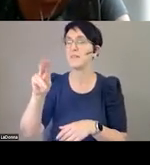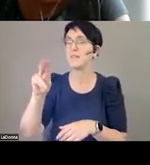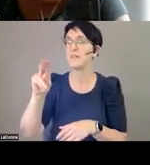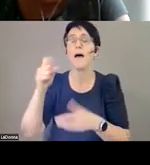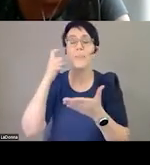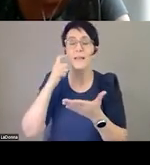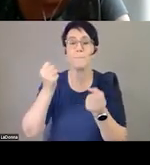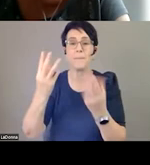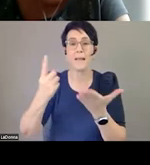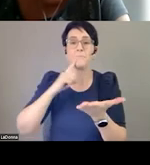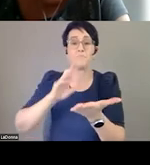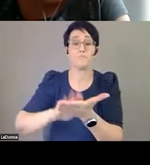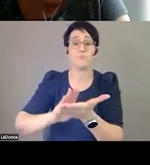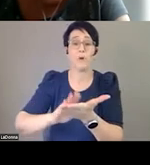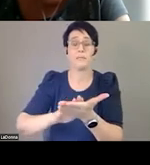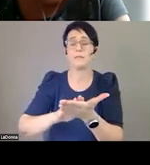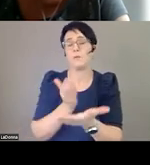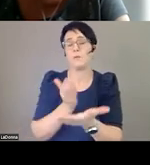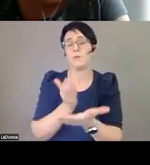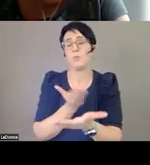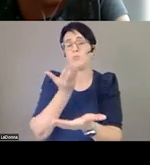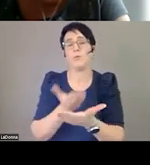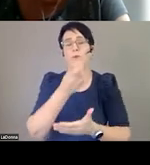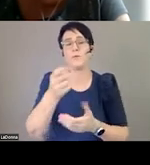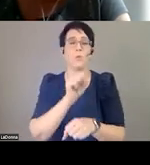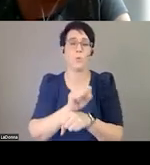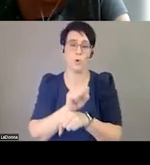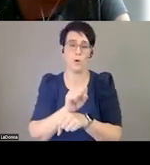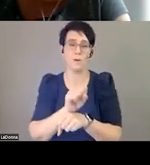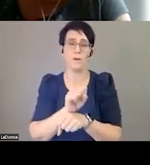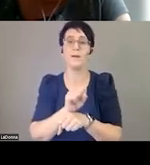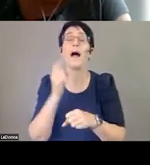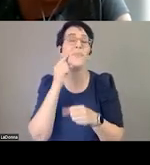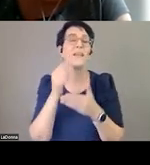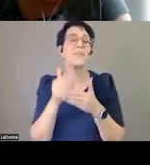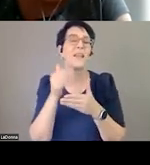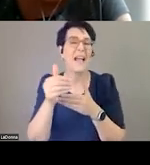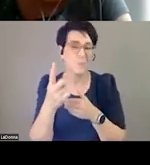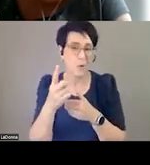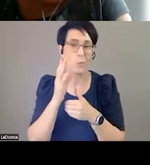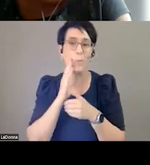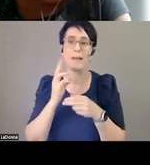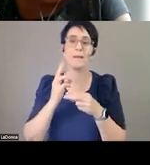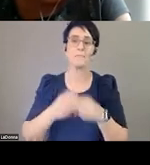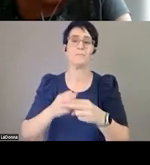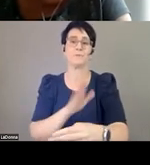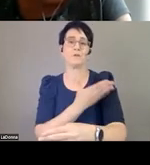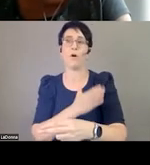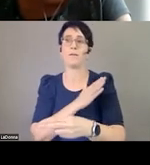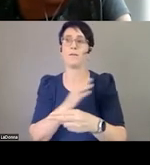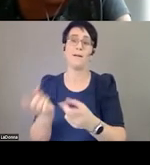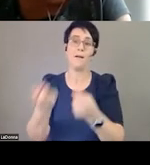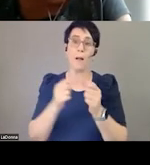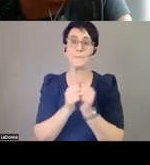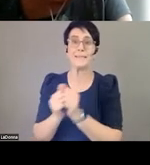the work that you all do. And I love that come together. should be the next slide, right, because you all have done an excellent job in bringing in the